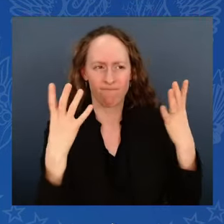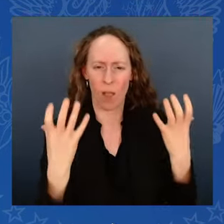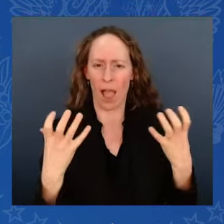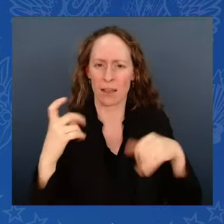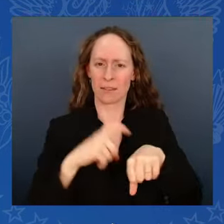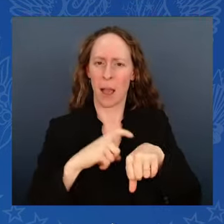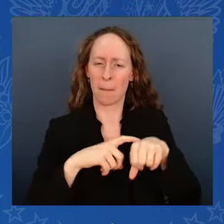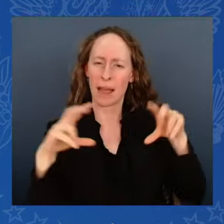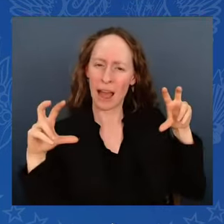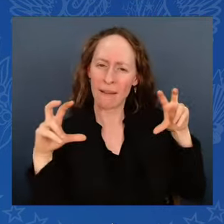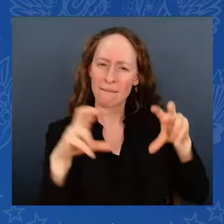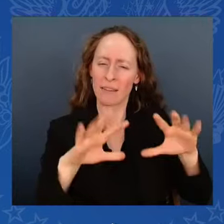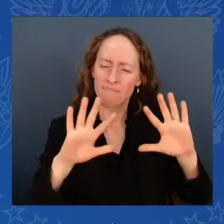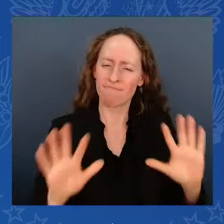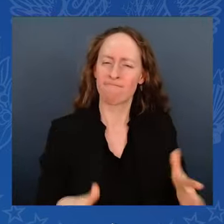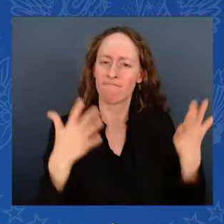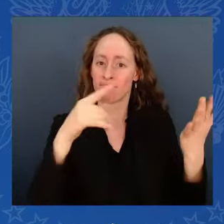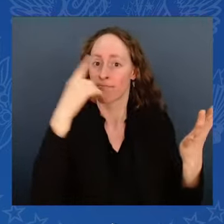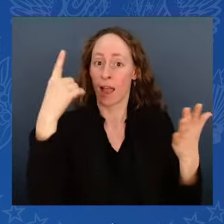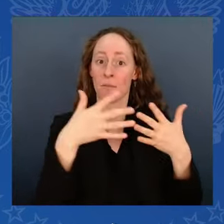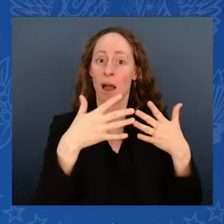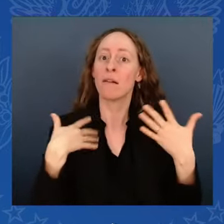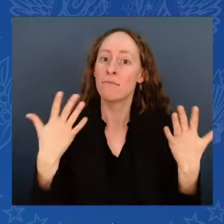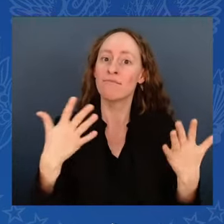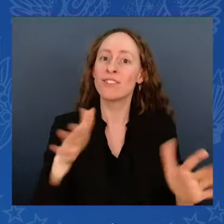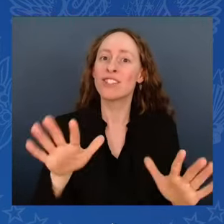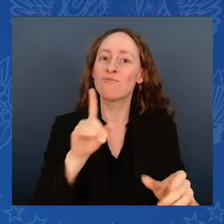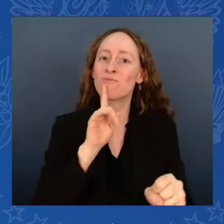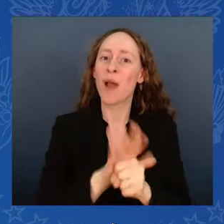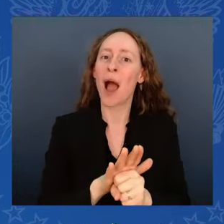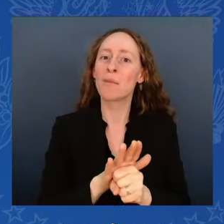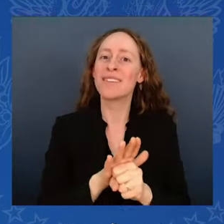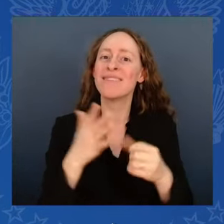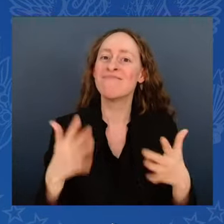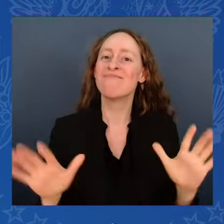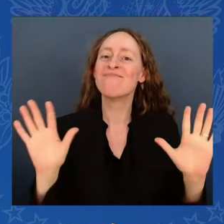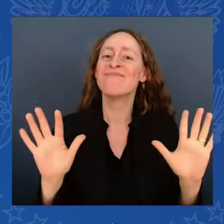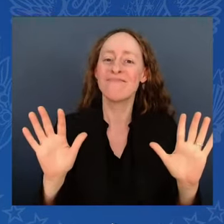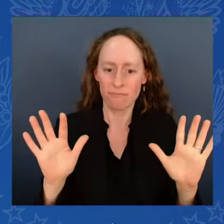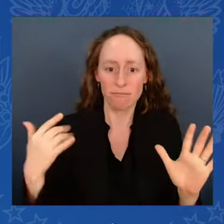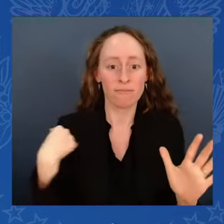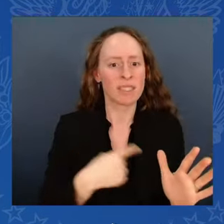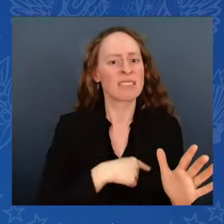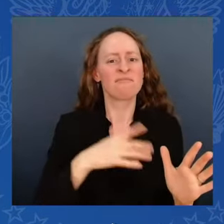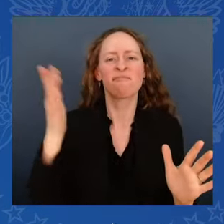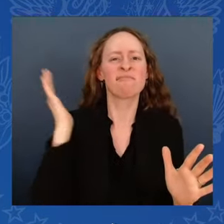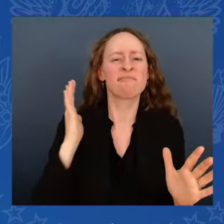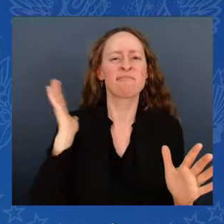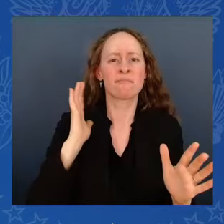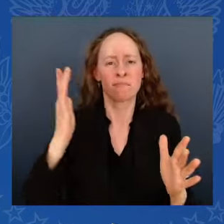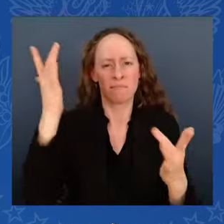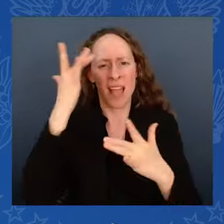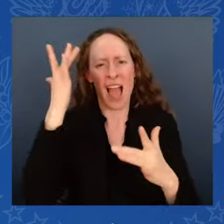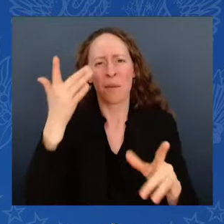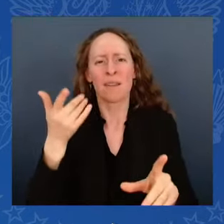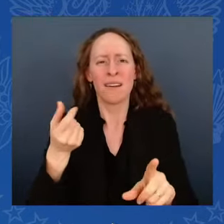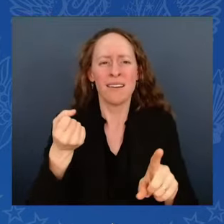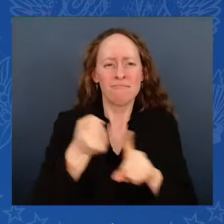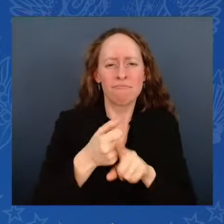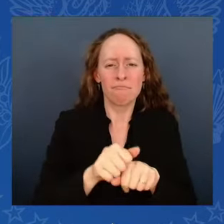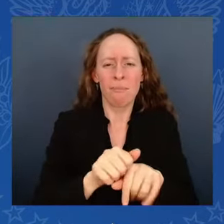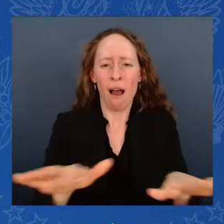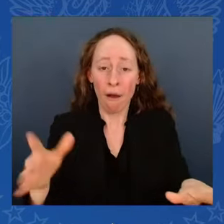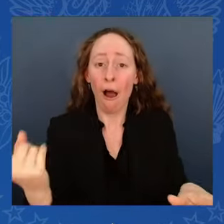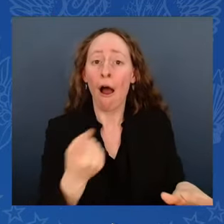to get through the pandemic and make sure the Black community was not left behind and everyone was taken care of. Put checks in